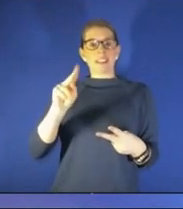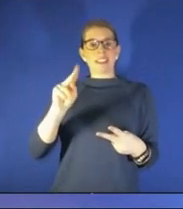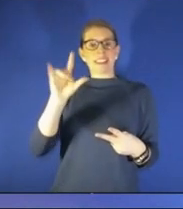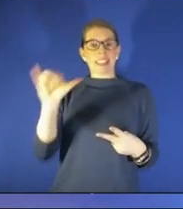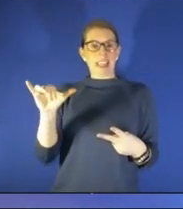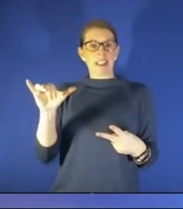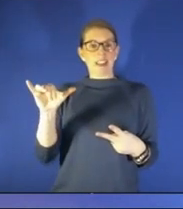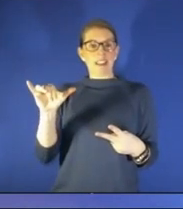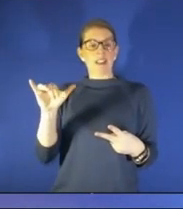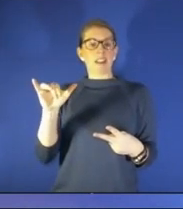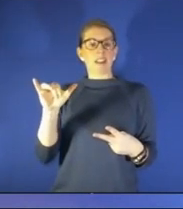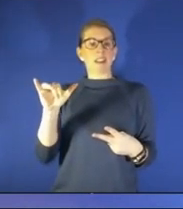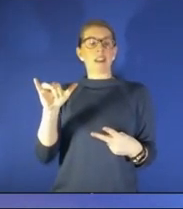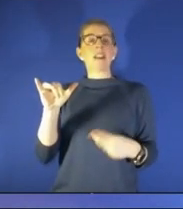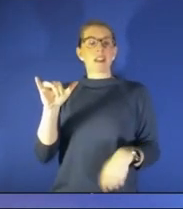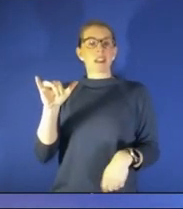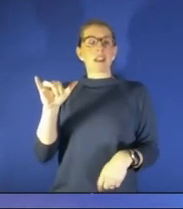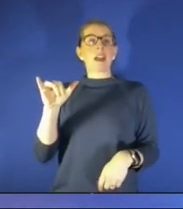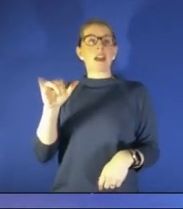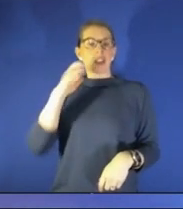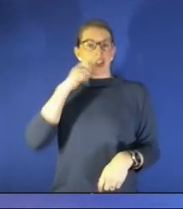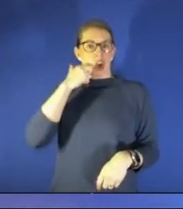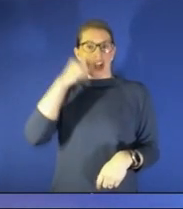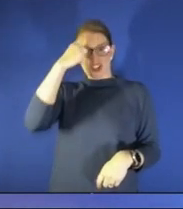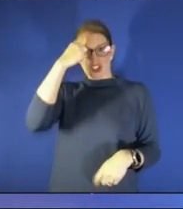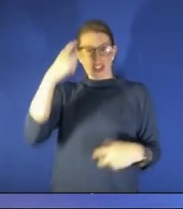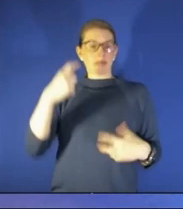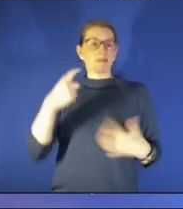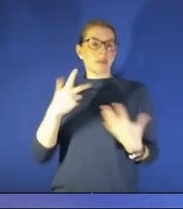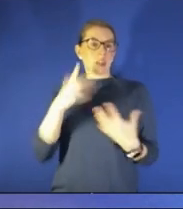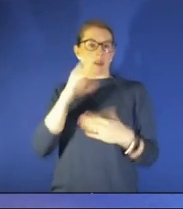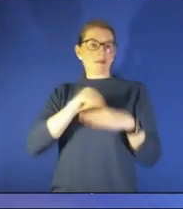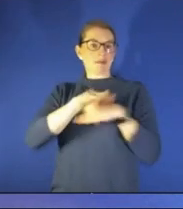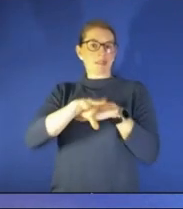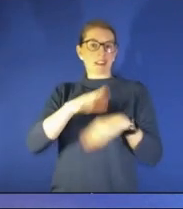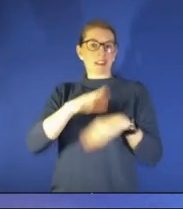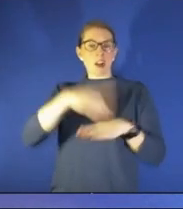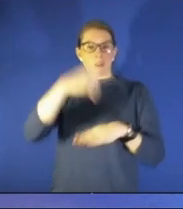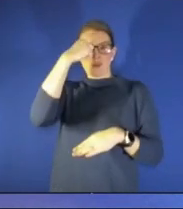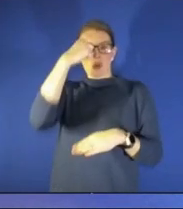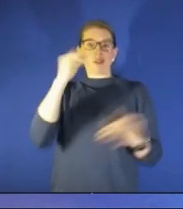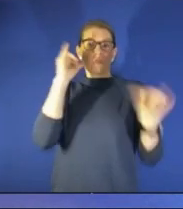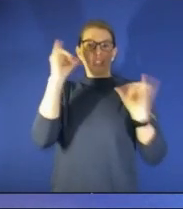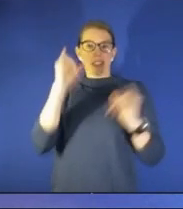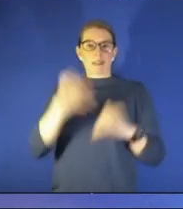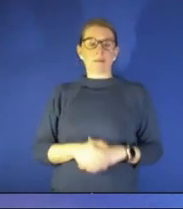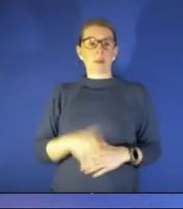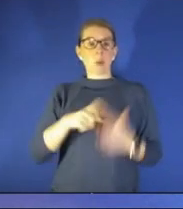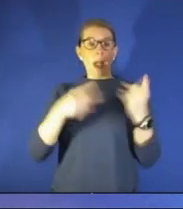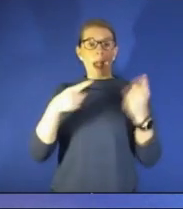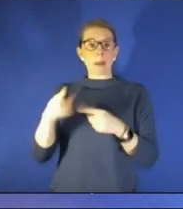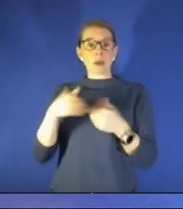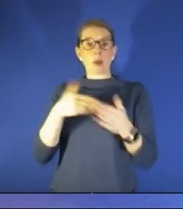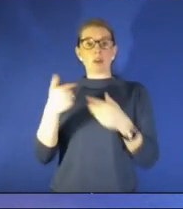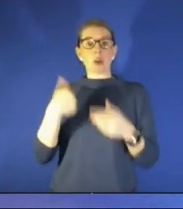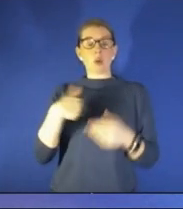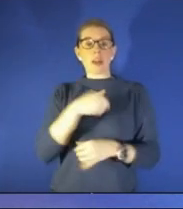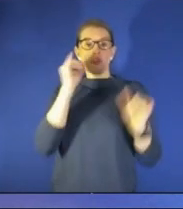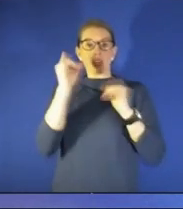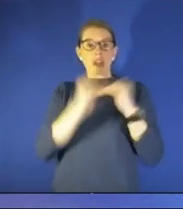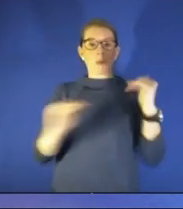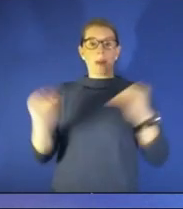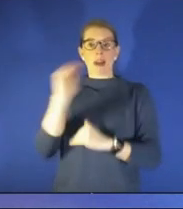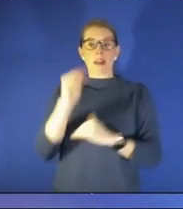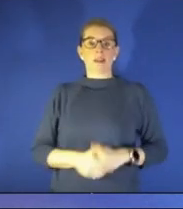on the brain this morning you're going to help us understand what's happening and what's going on up there when we we drink a little too much so get ready to wear